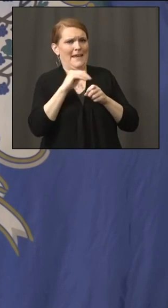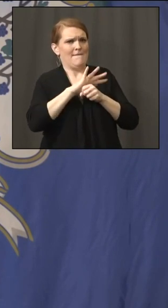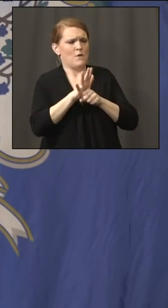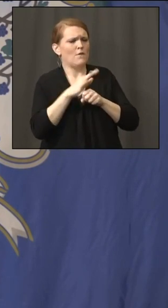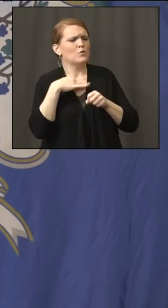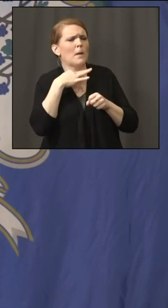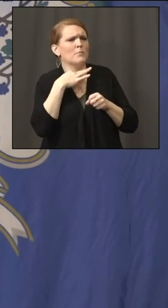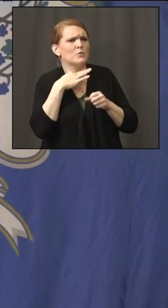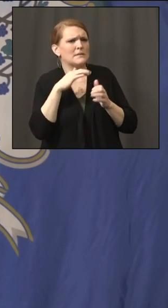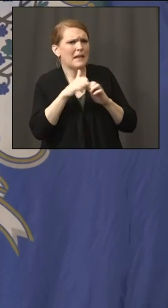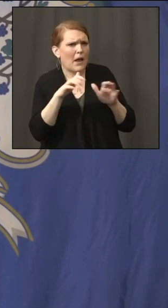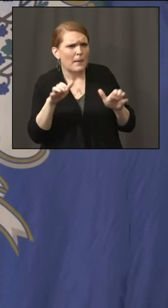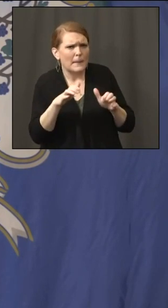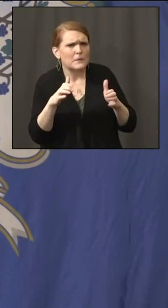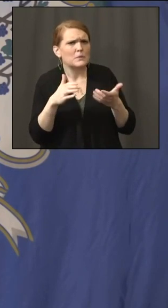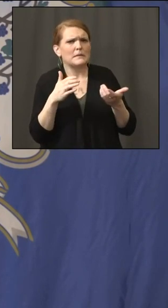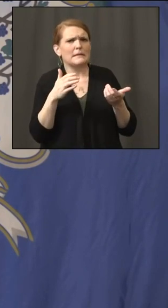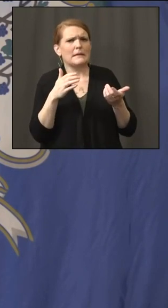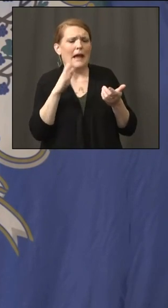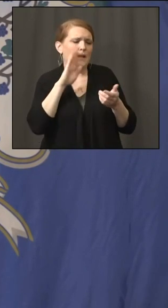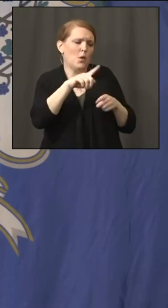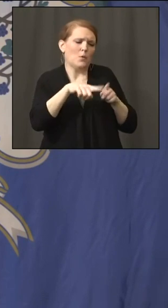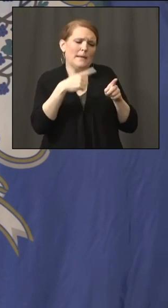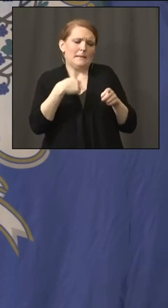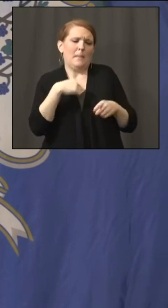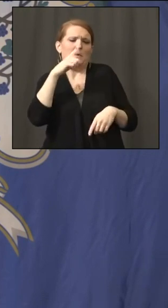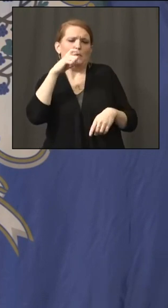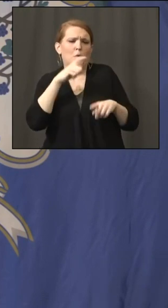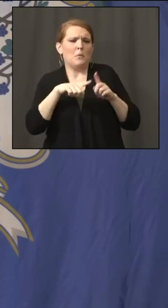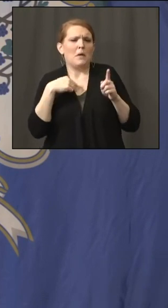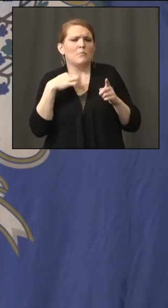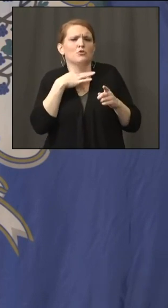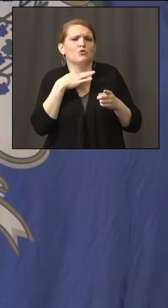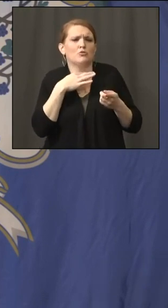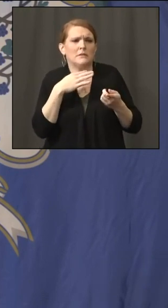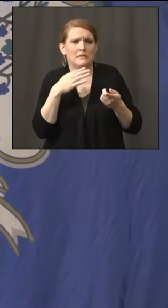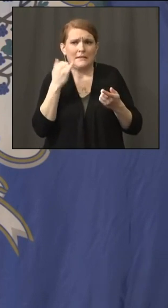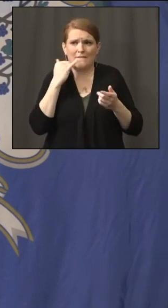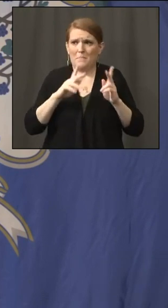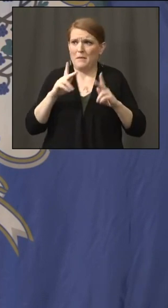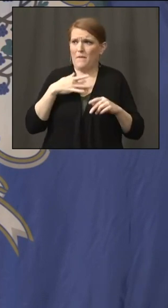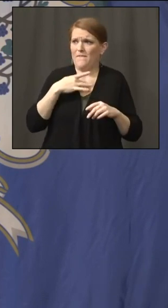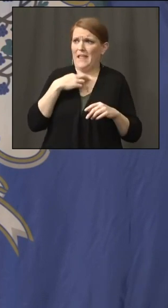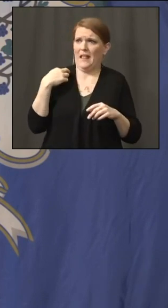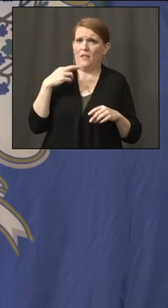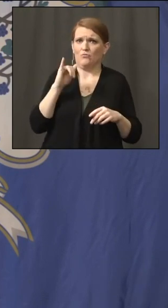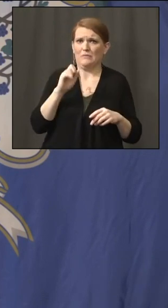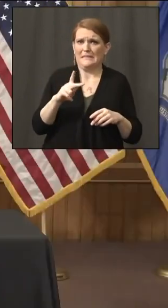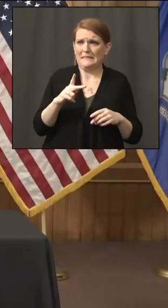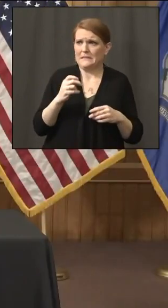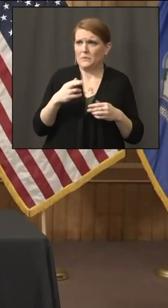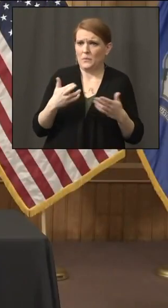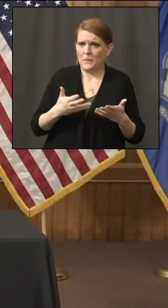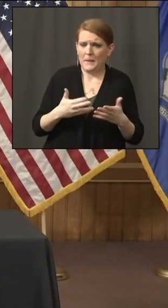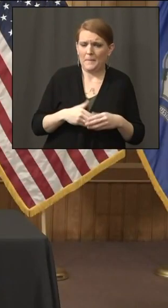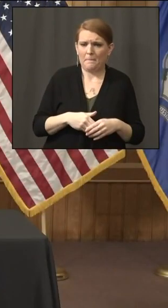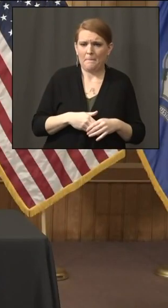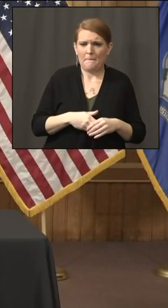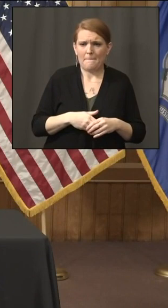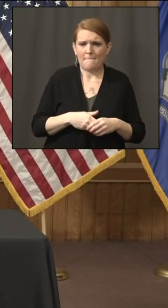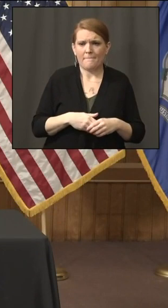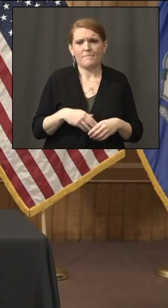what they did or I don't know without naming names, but the risk factor there? Hey, Paul, you want to take that? Yeah, will. Governor,